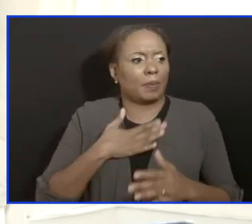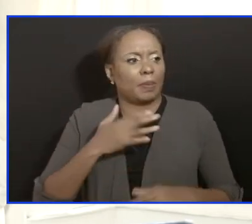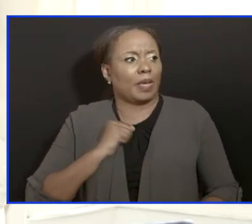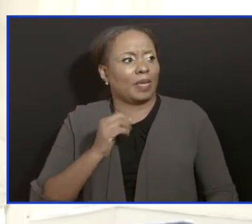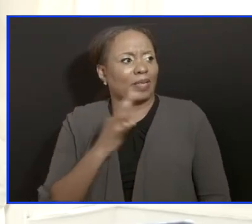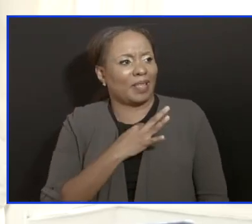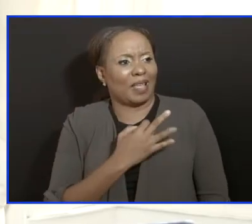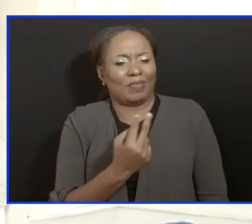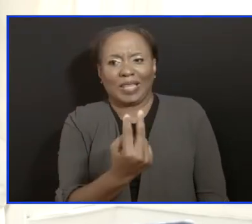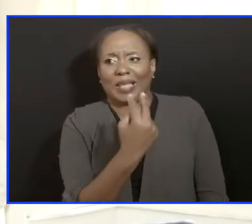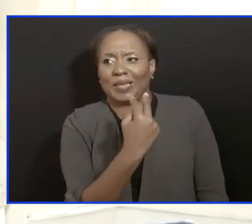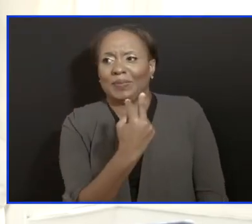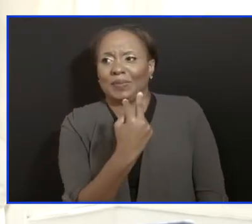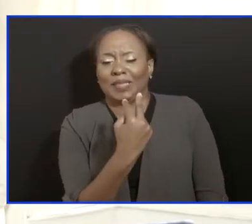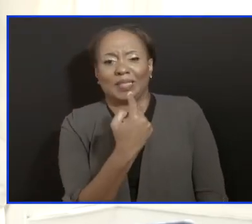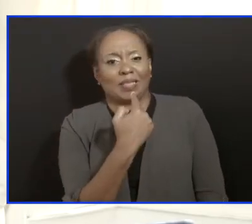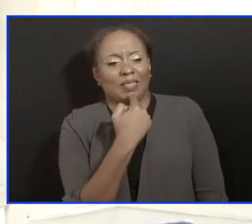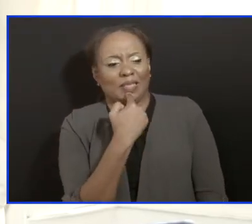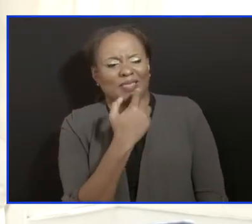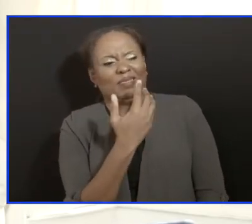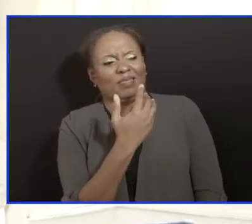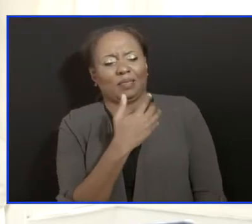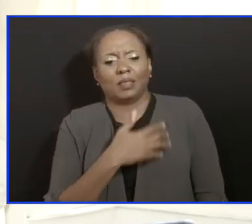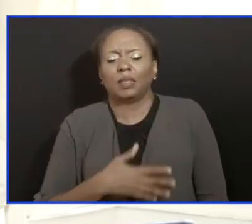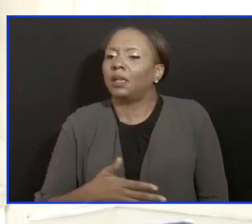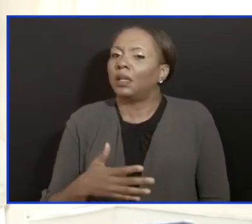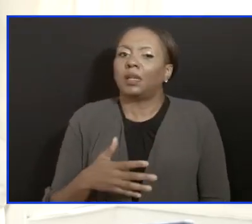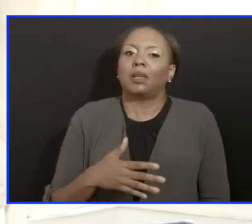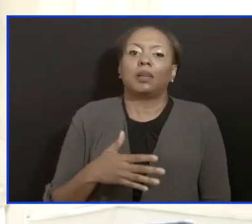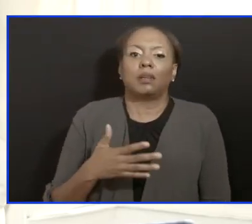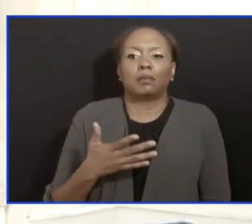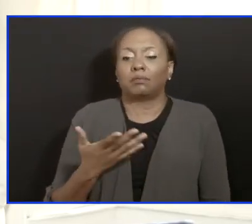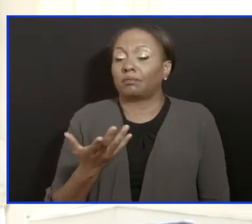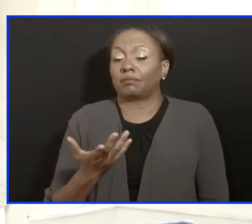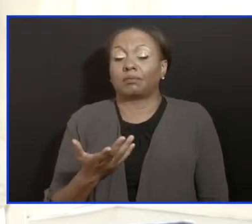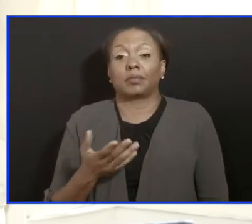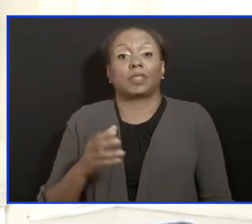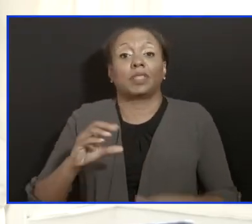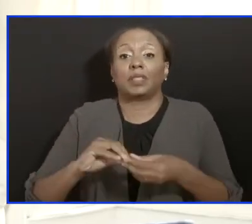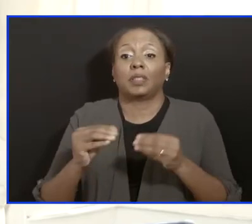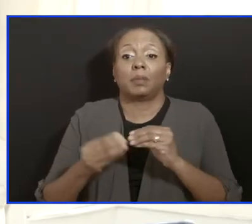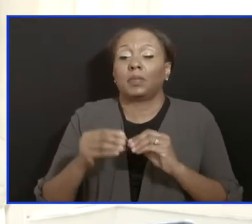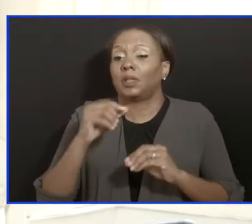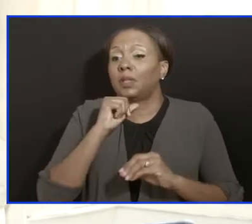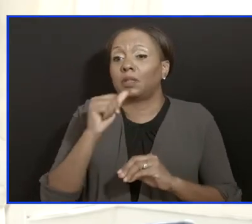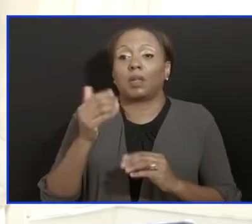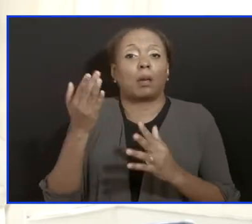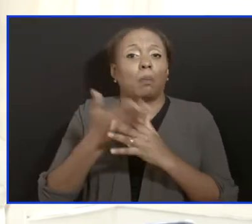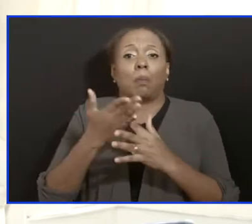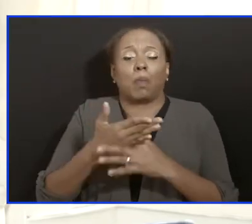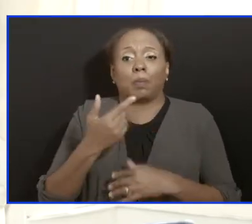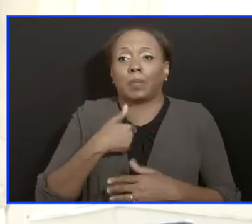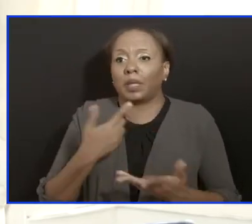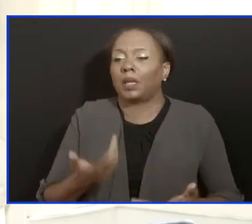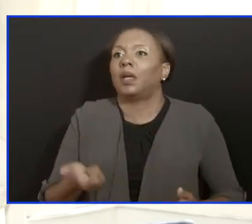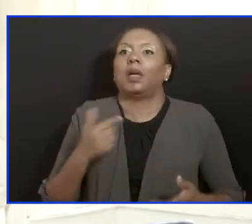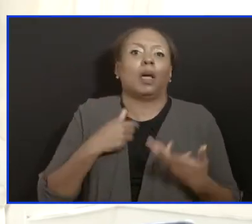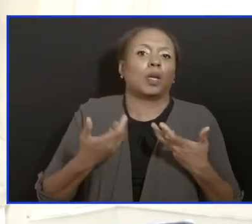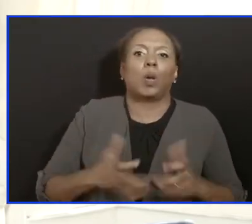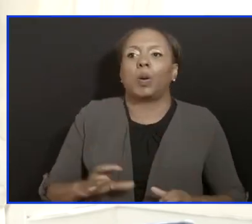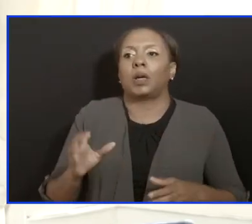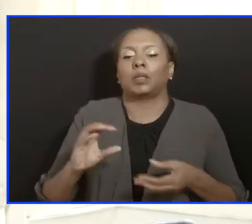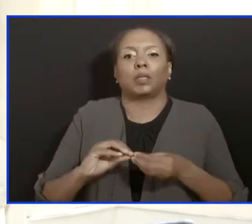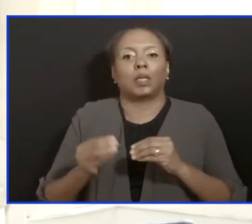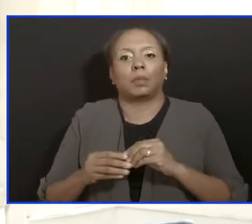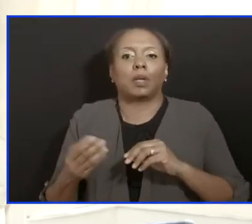I tell them it's not the numbers that bother me. Yes, the numbers can be high. I can have a population. I don't want to go here. It's not where I wanted to go, but